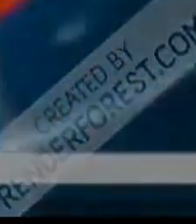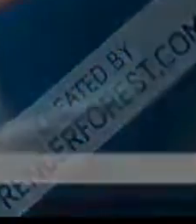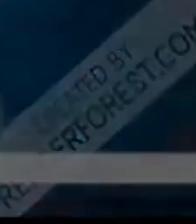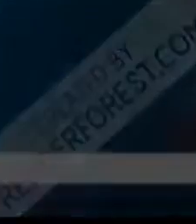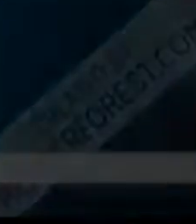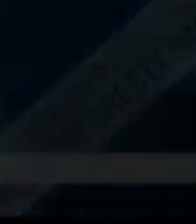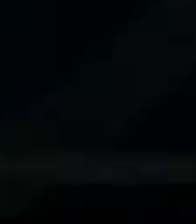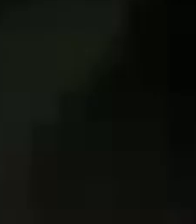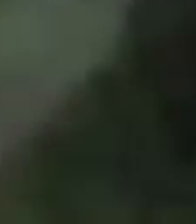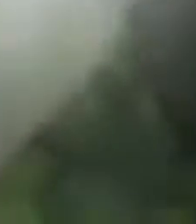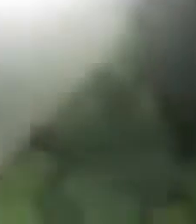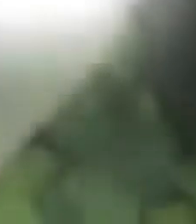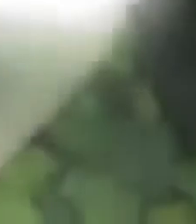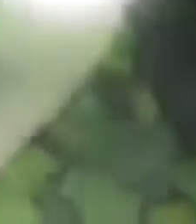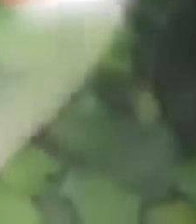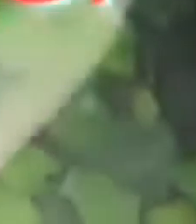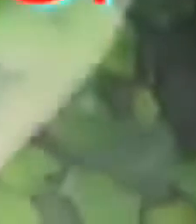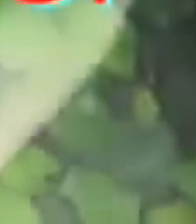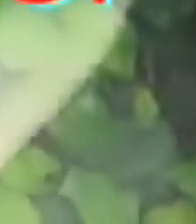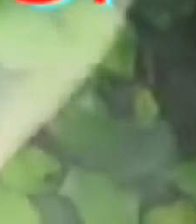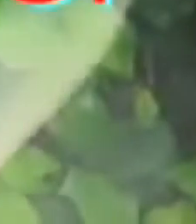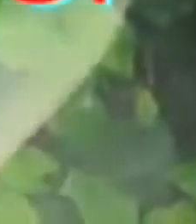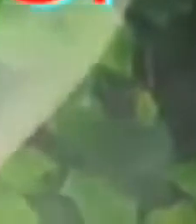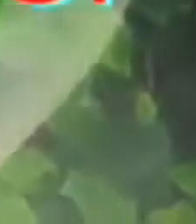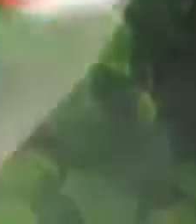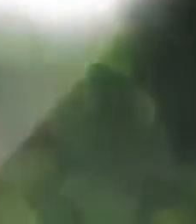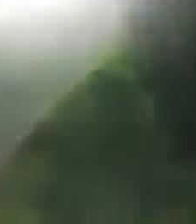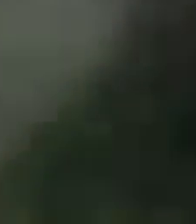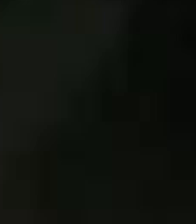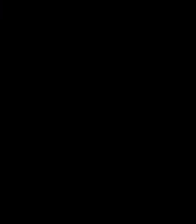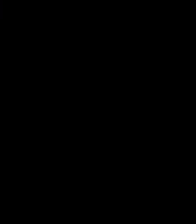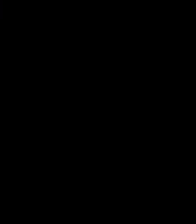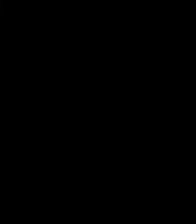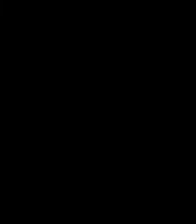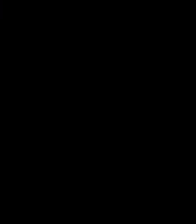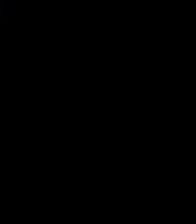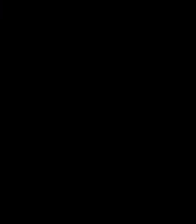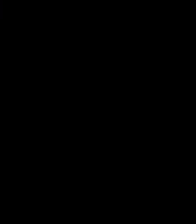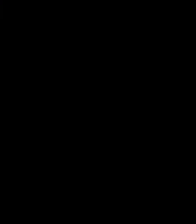back to media. I do have skills that make me a nightmare for people like you.